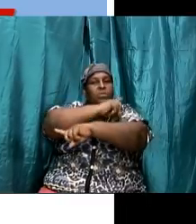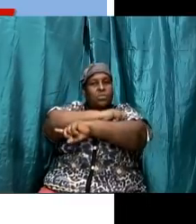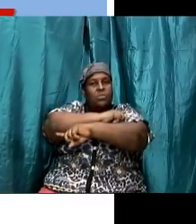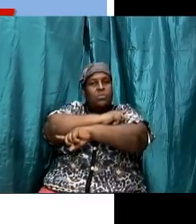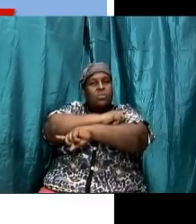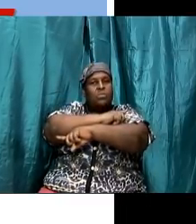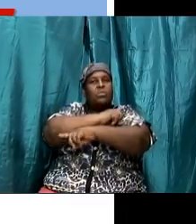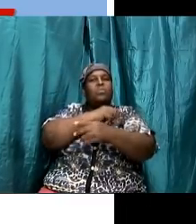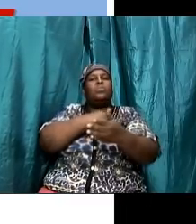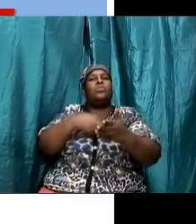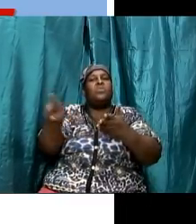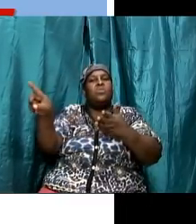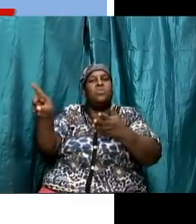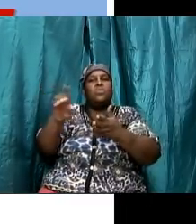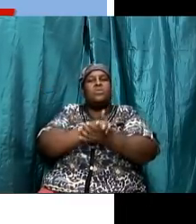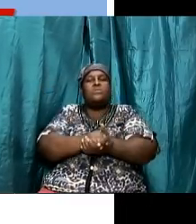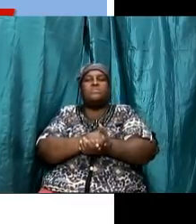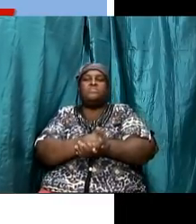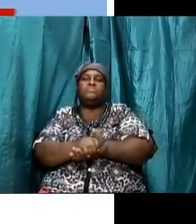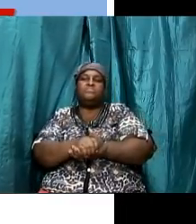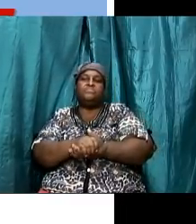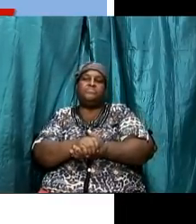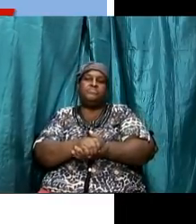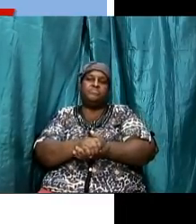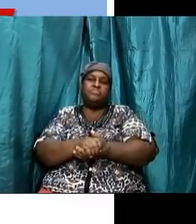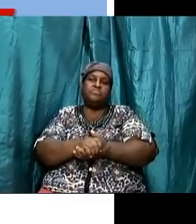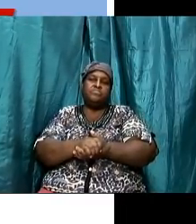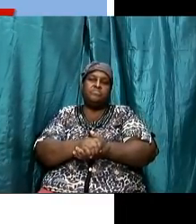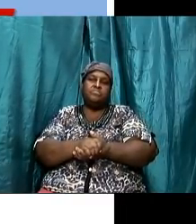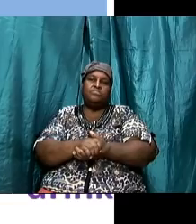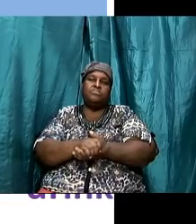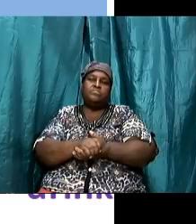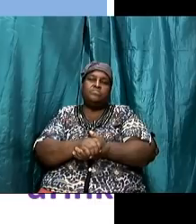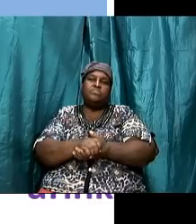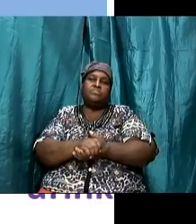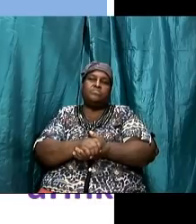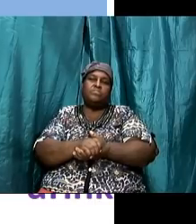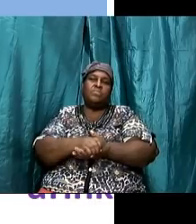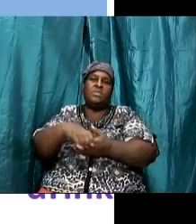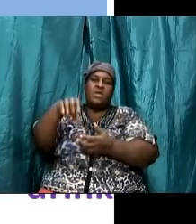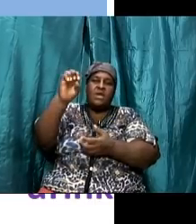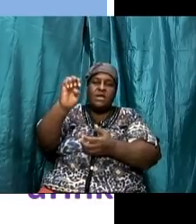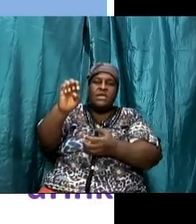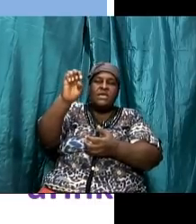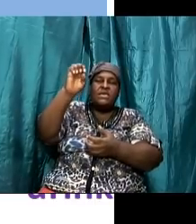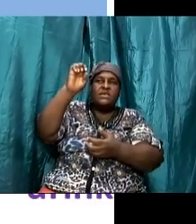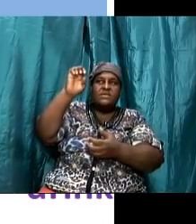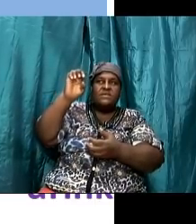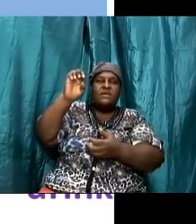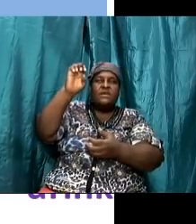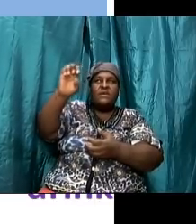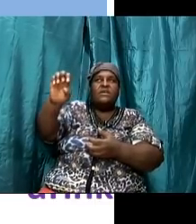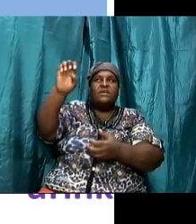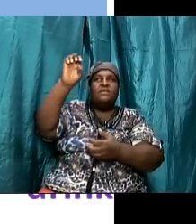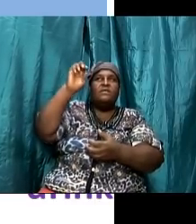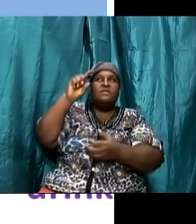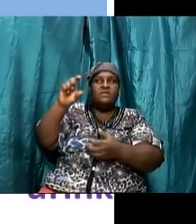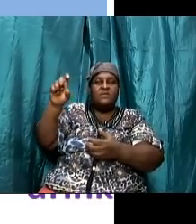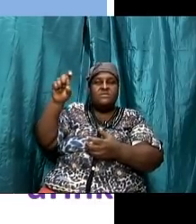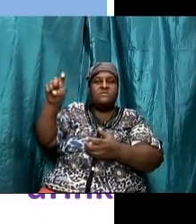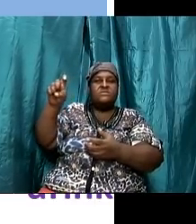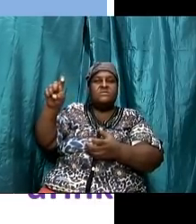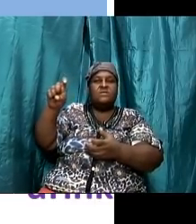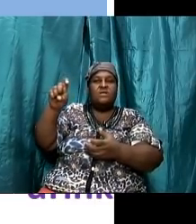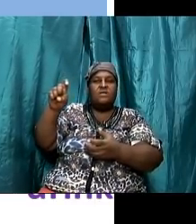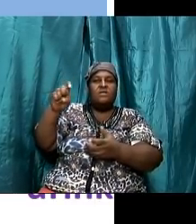don't believe me let us move to some scriptures to bring up that point in ezekiel chapter 45 and verse 17 it